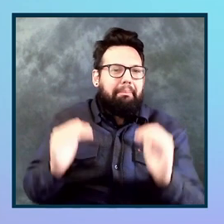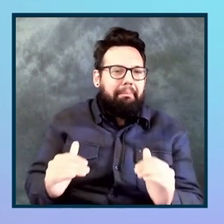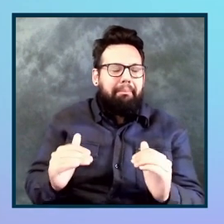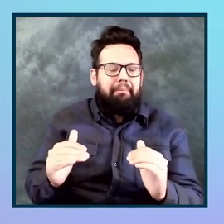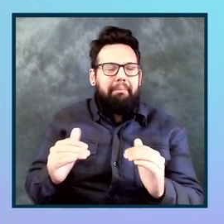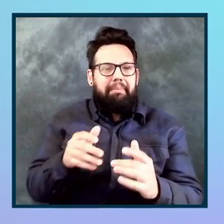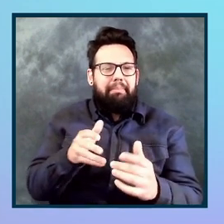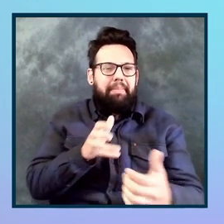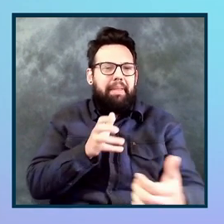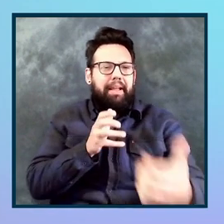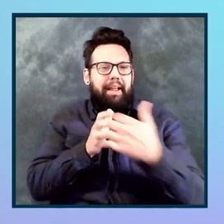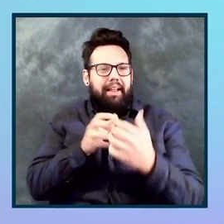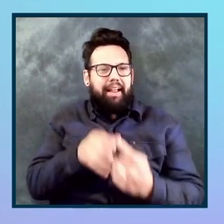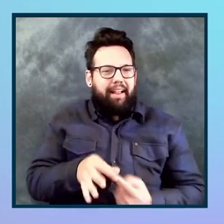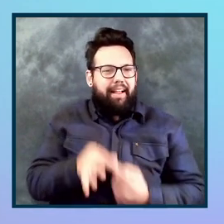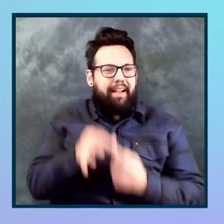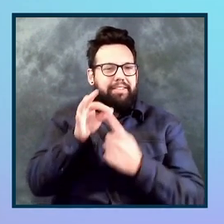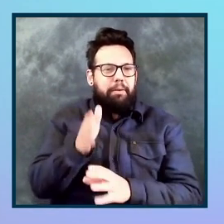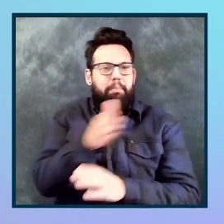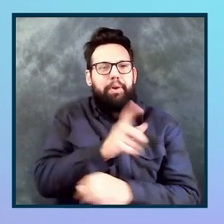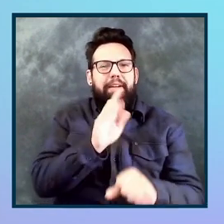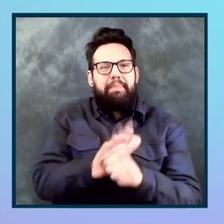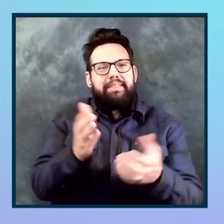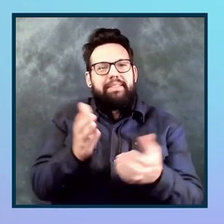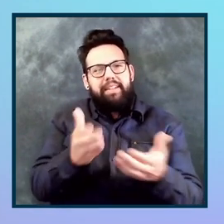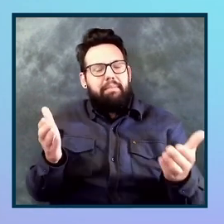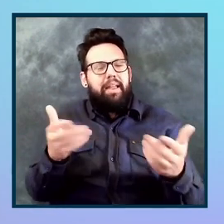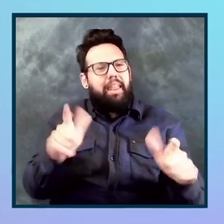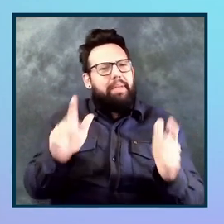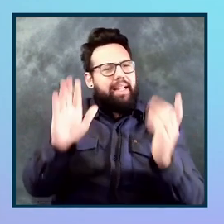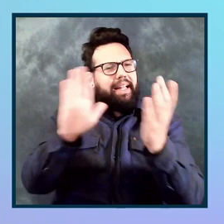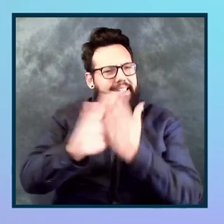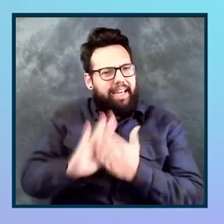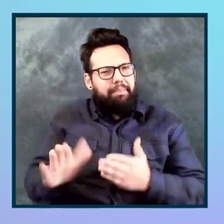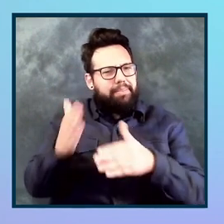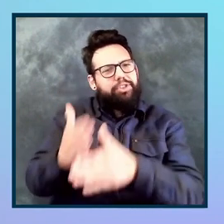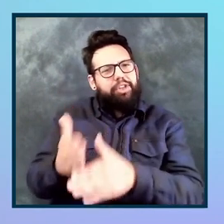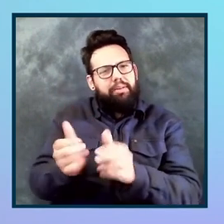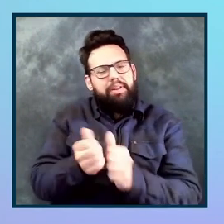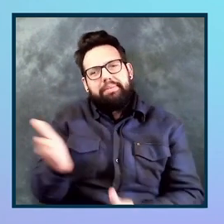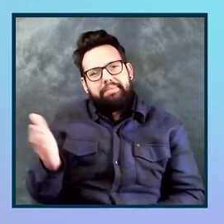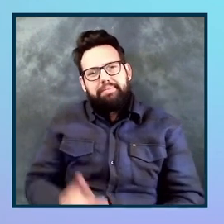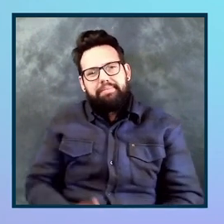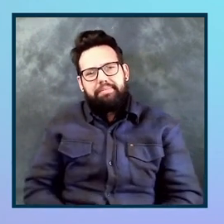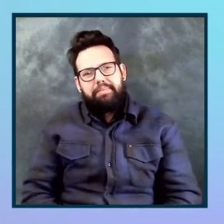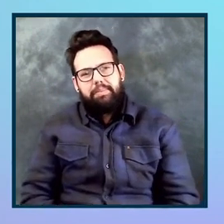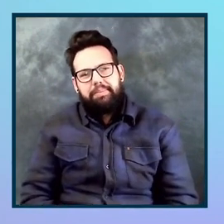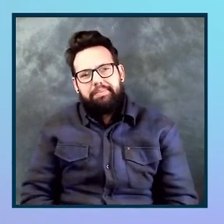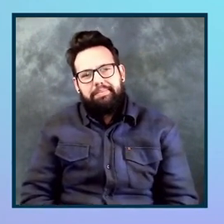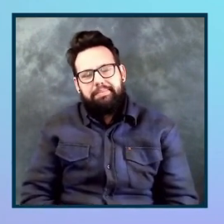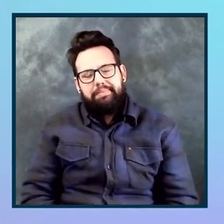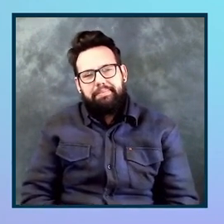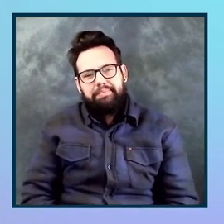I, I can clean it up a bit and, and share it. Uh, maybe when we share the slides and do that. Great. Thank you. Uh, okay. This